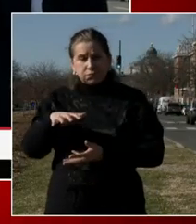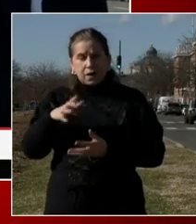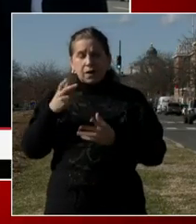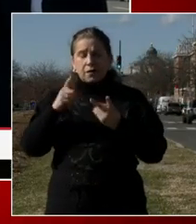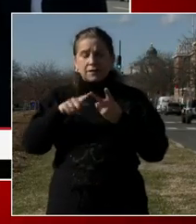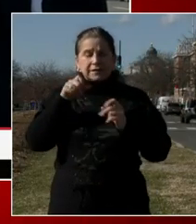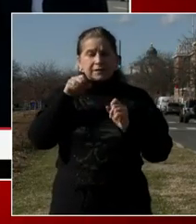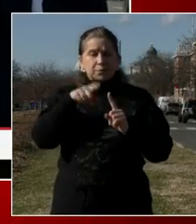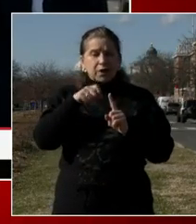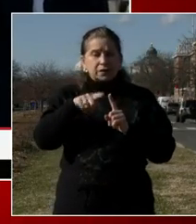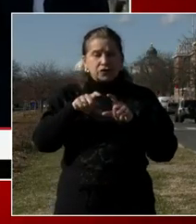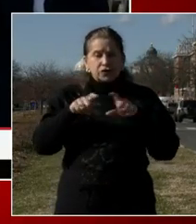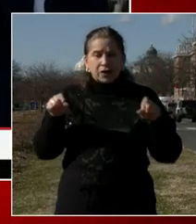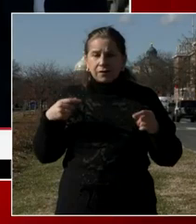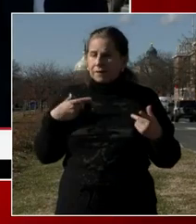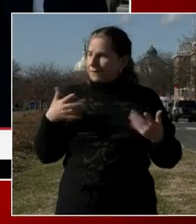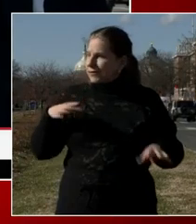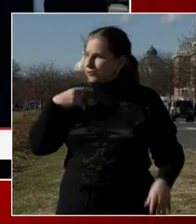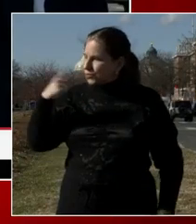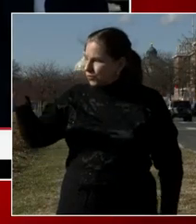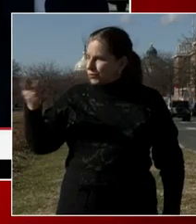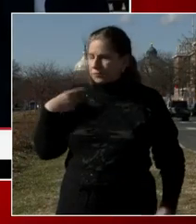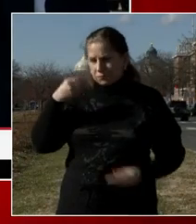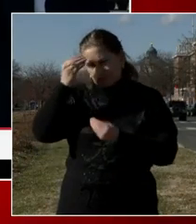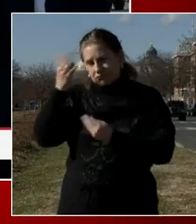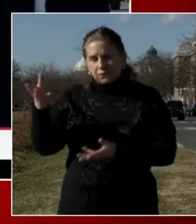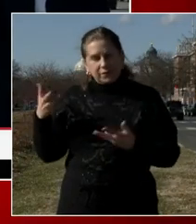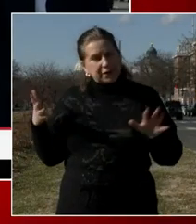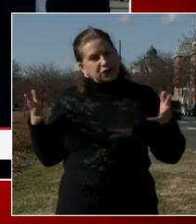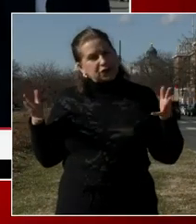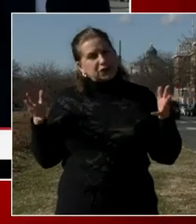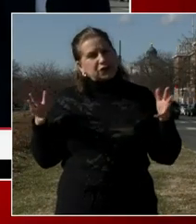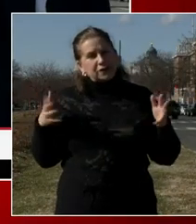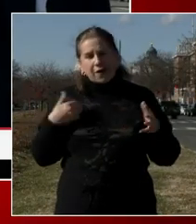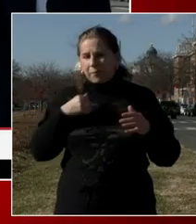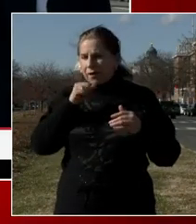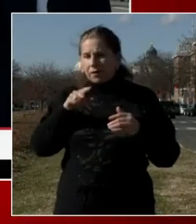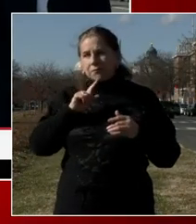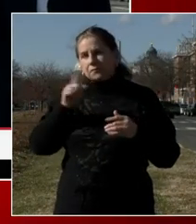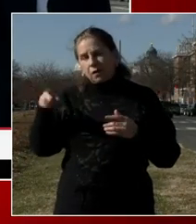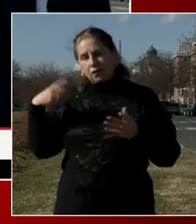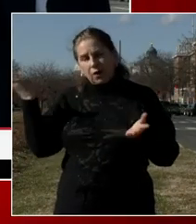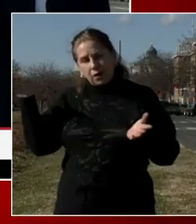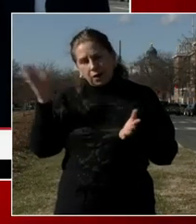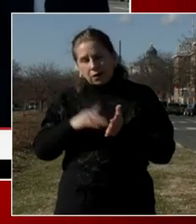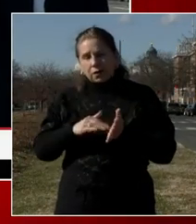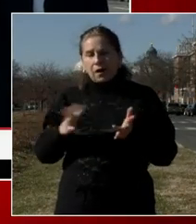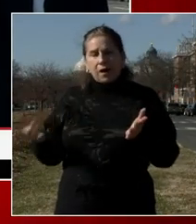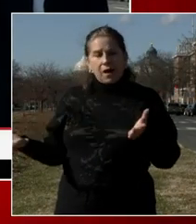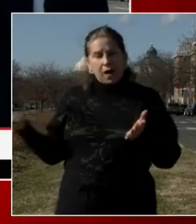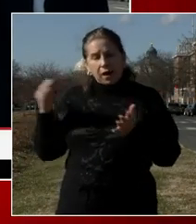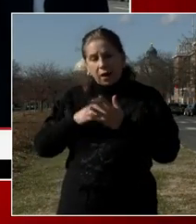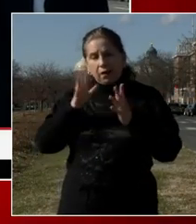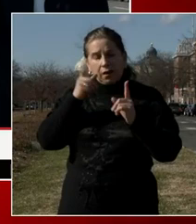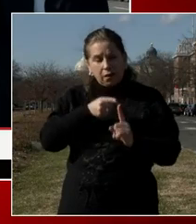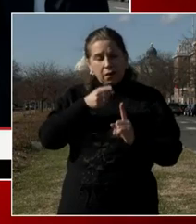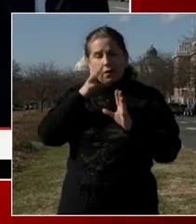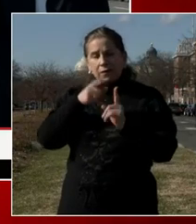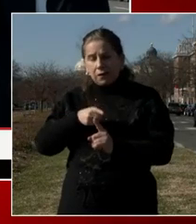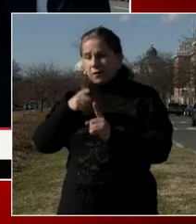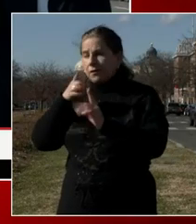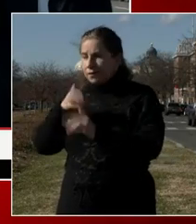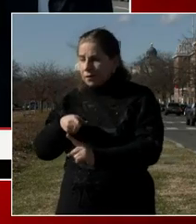you. We spoke, I'm not going to talk about the details of the conversation as I never do, but we spoke about a number of the things related to the inauguration.